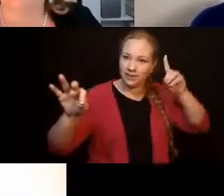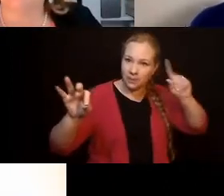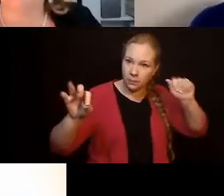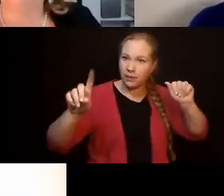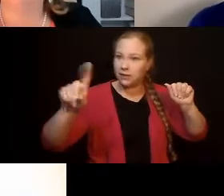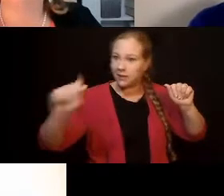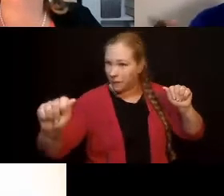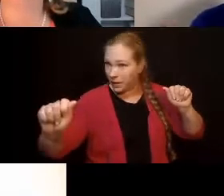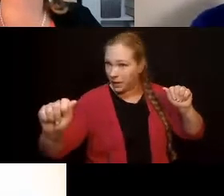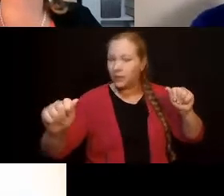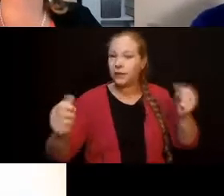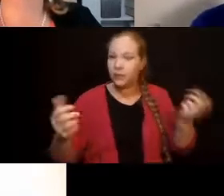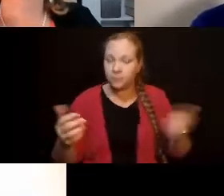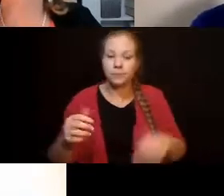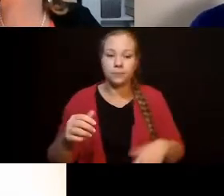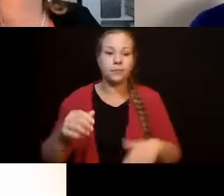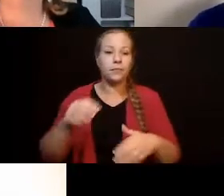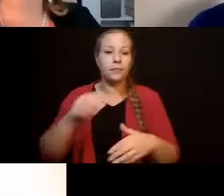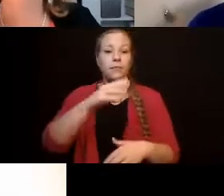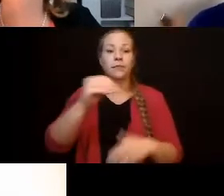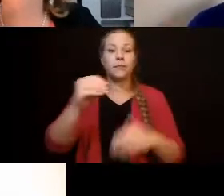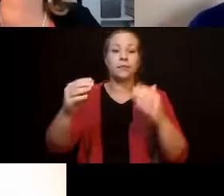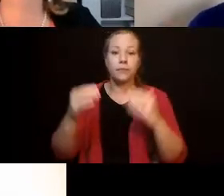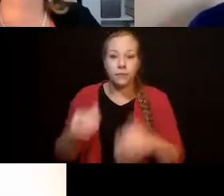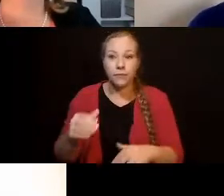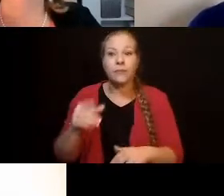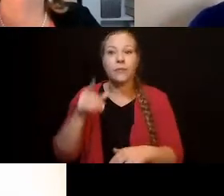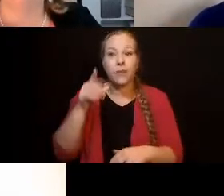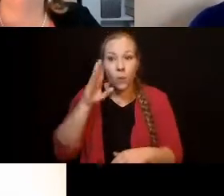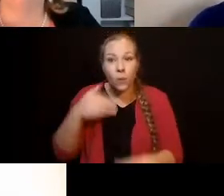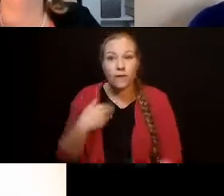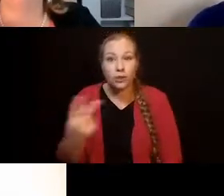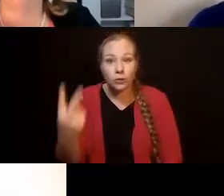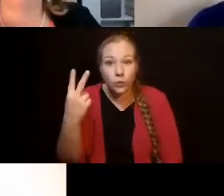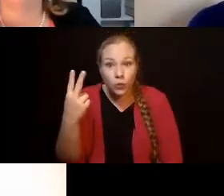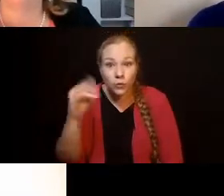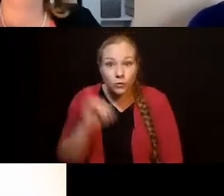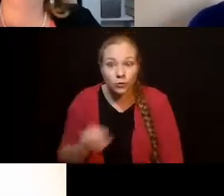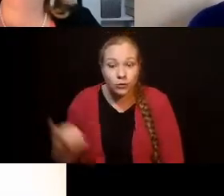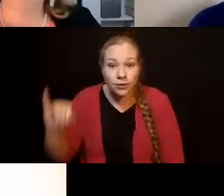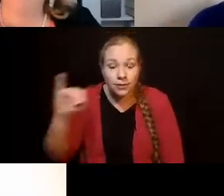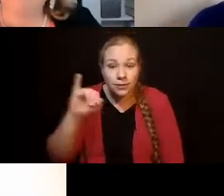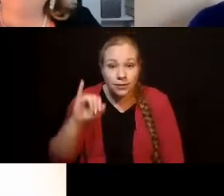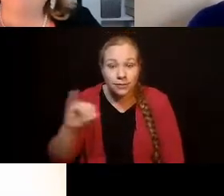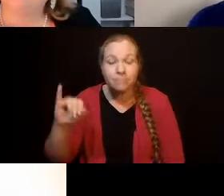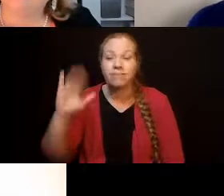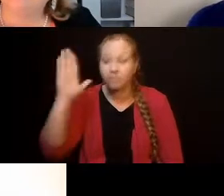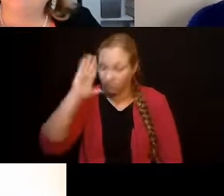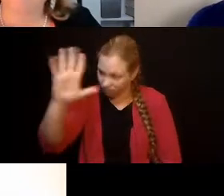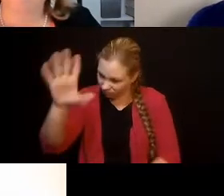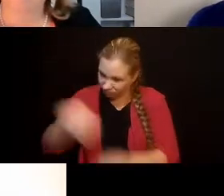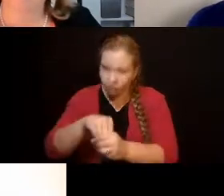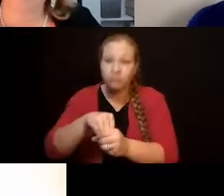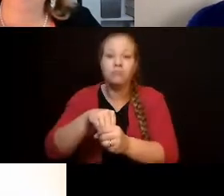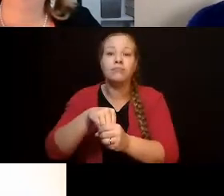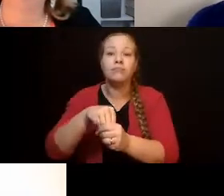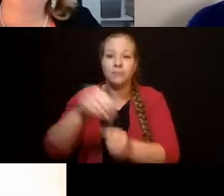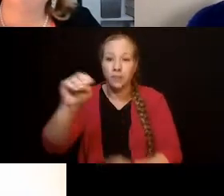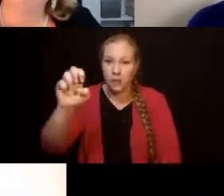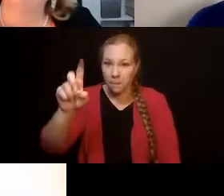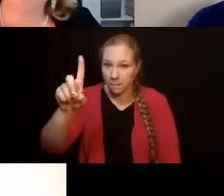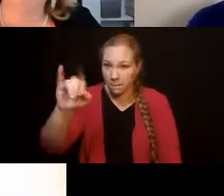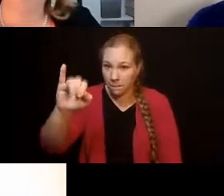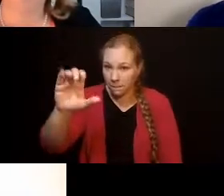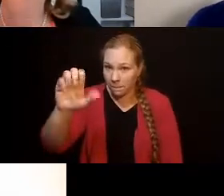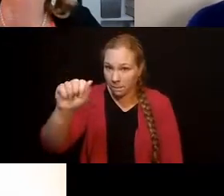Medicaid, right? So they have two insurance programs. And the Medicaid, in addition